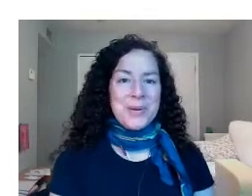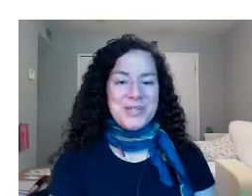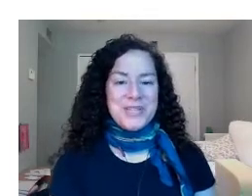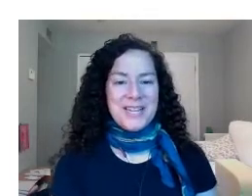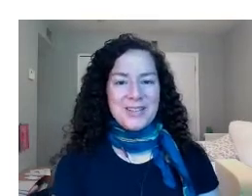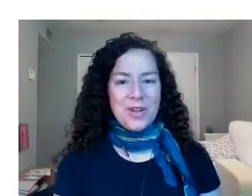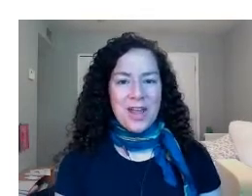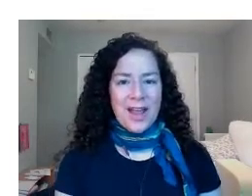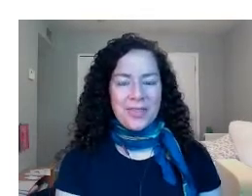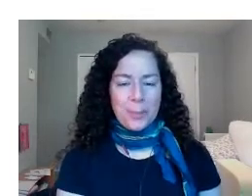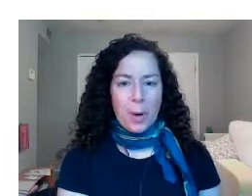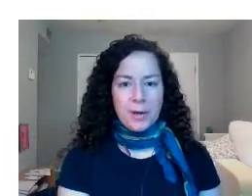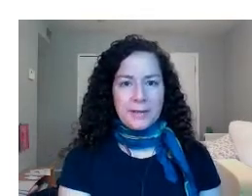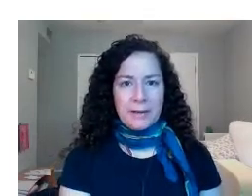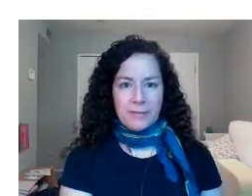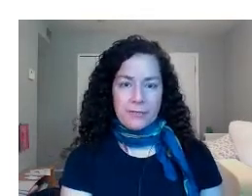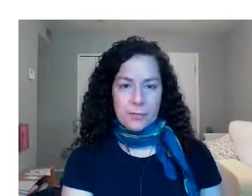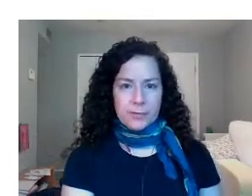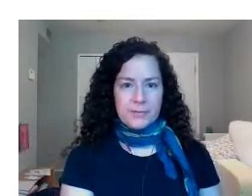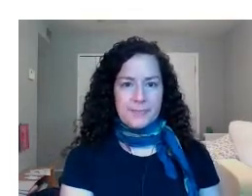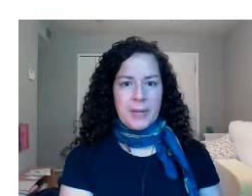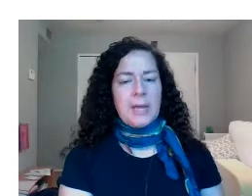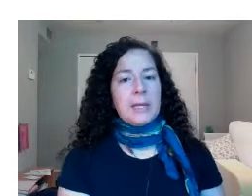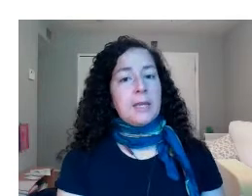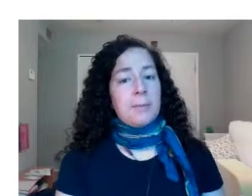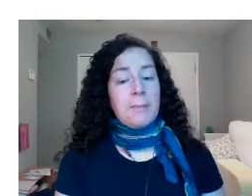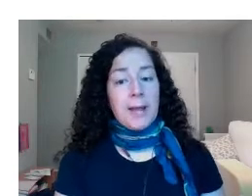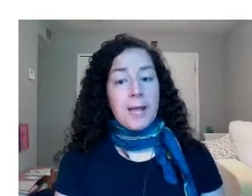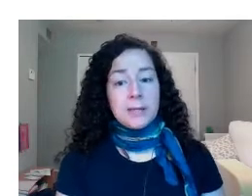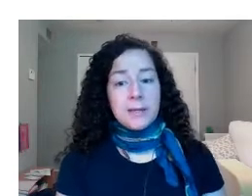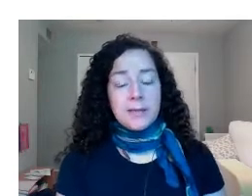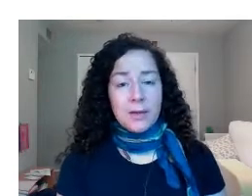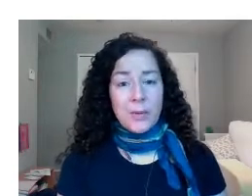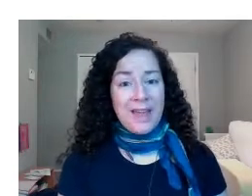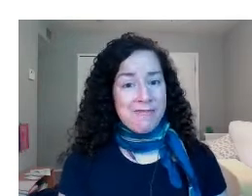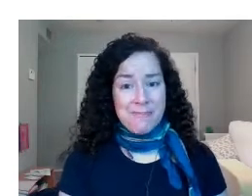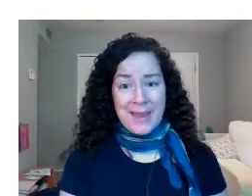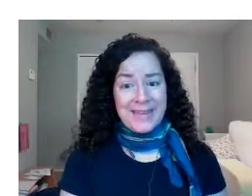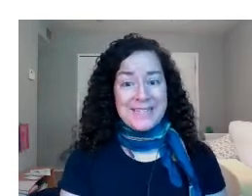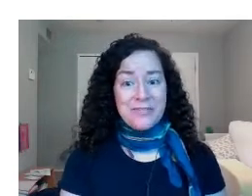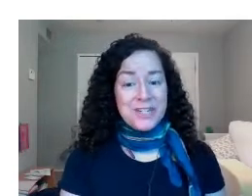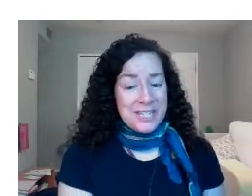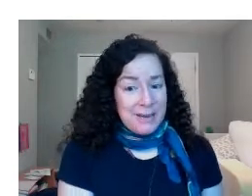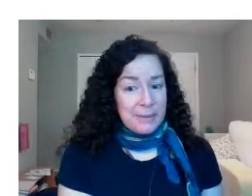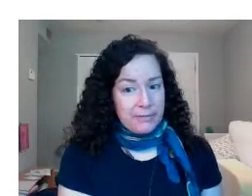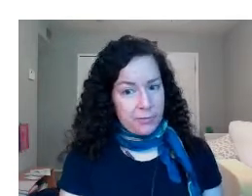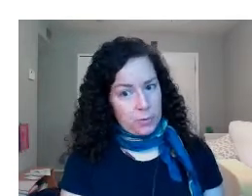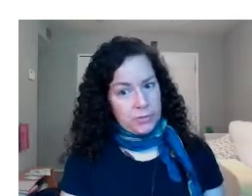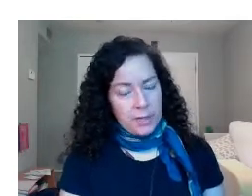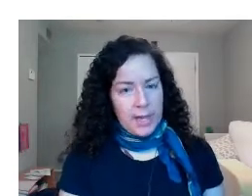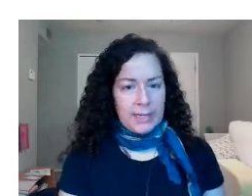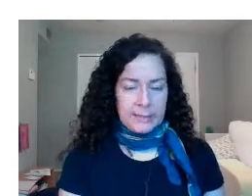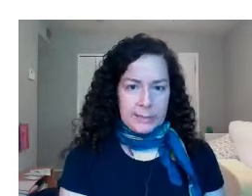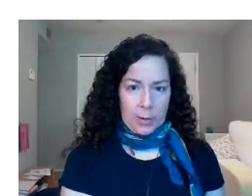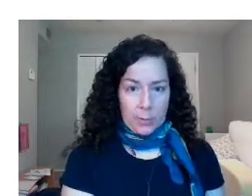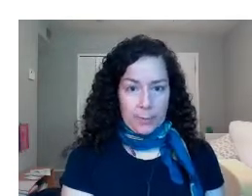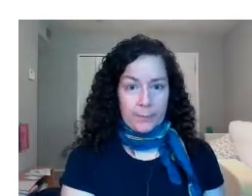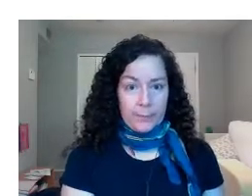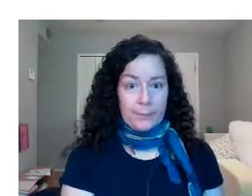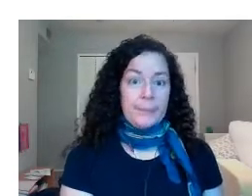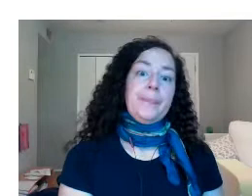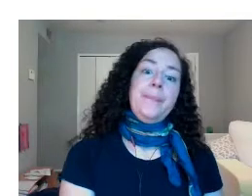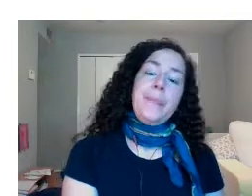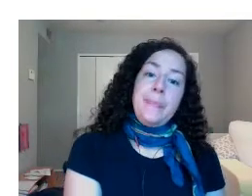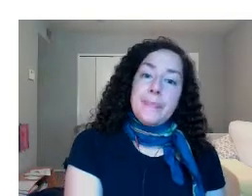We're going to take a look at the parts of a fruit. Keep in mind that we have many different types of fruit, and so